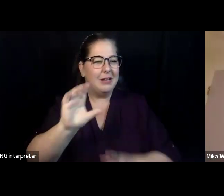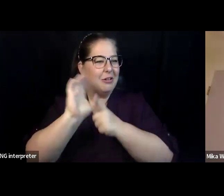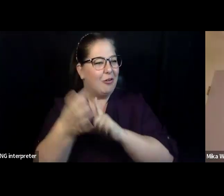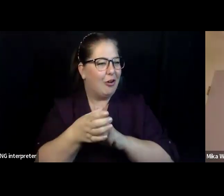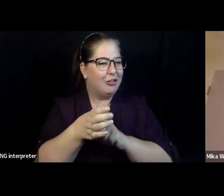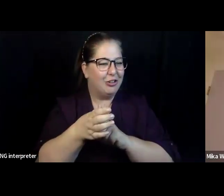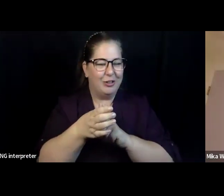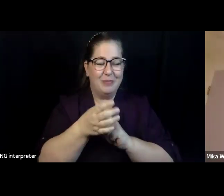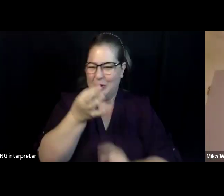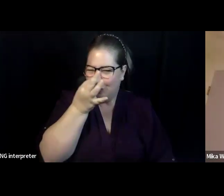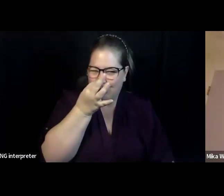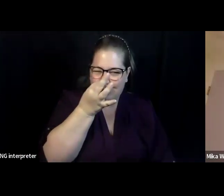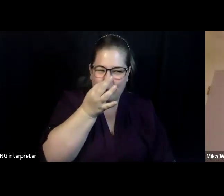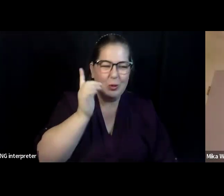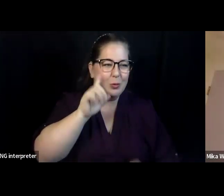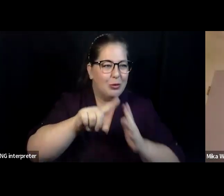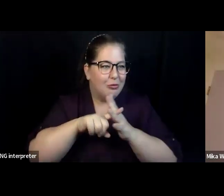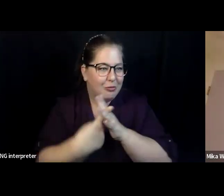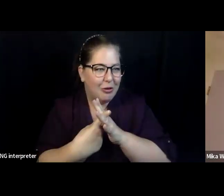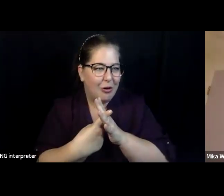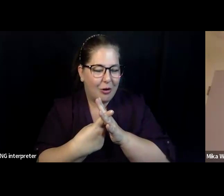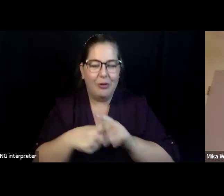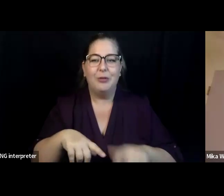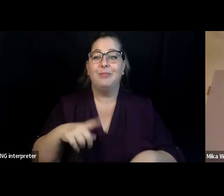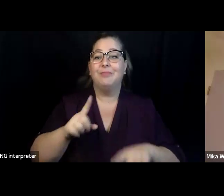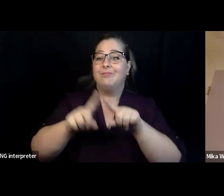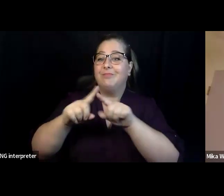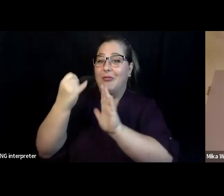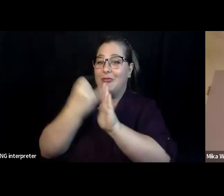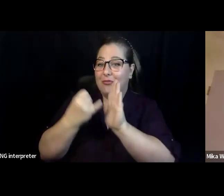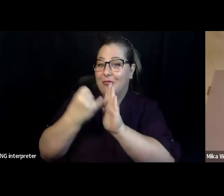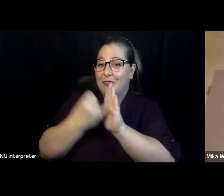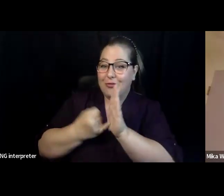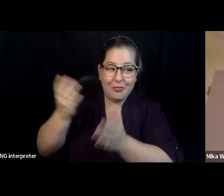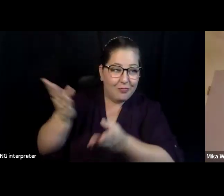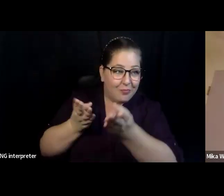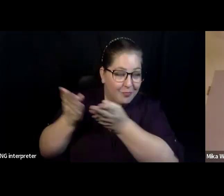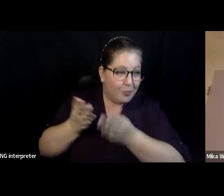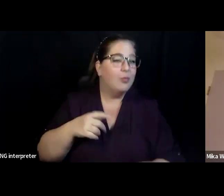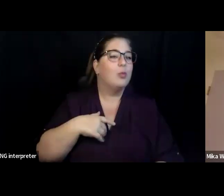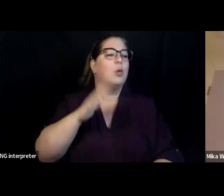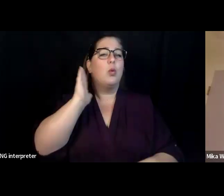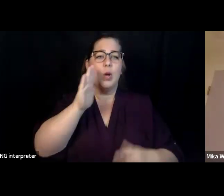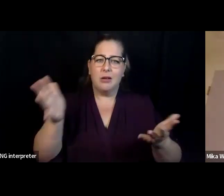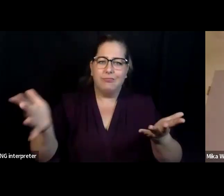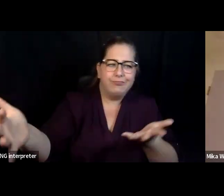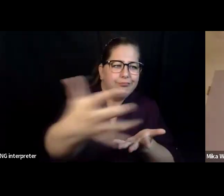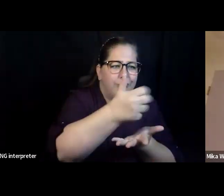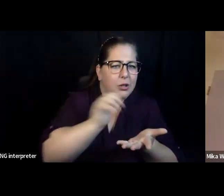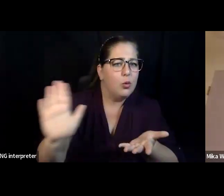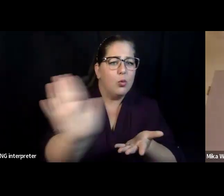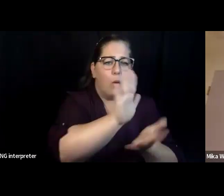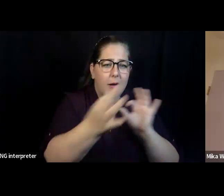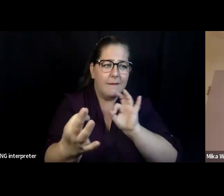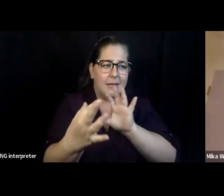architects and some of the feedback that we've gotten from our focus groups. And